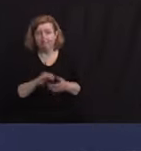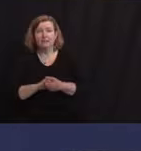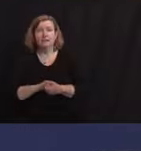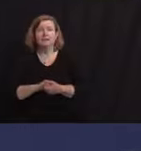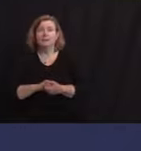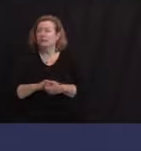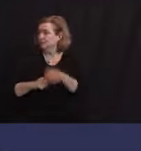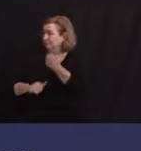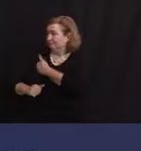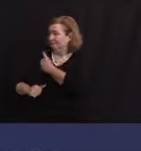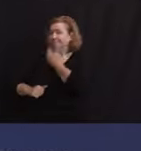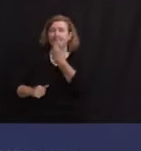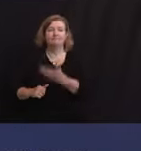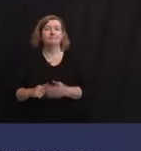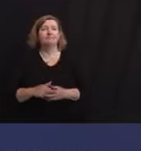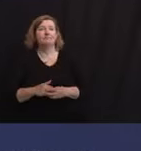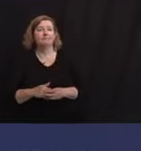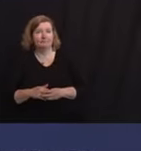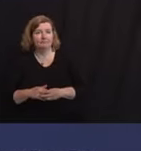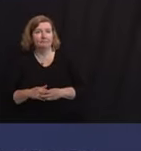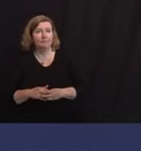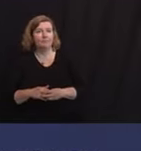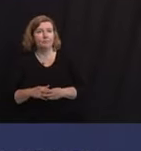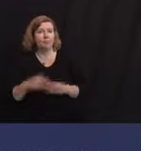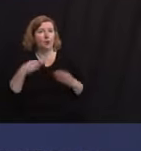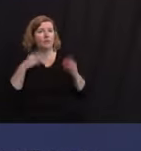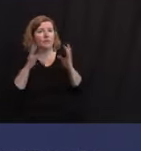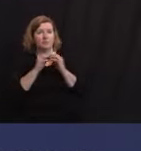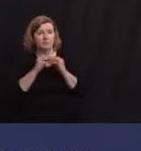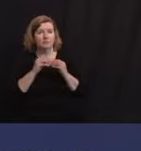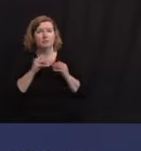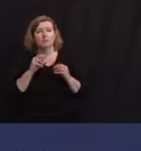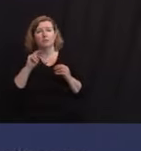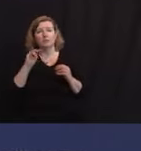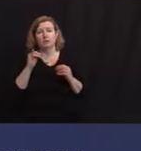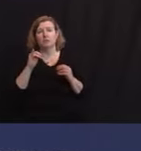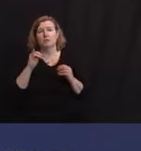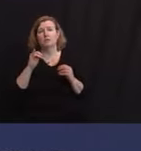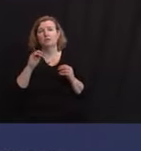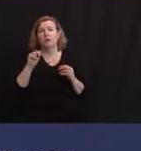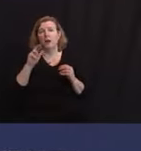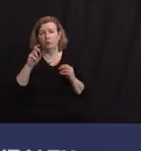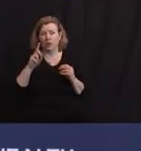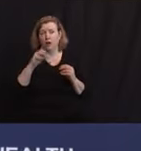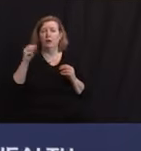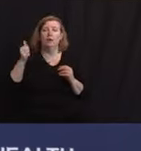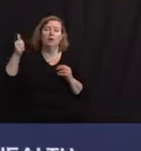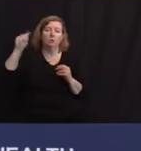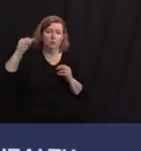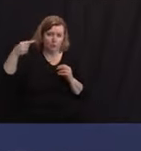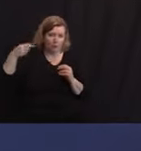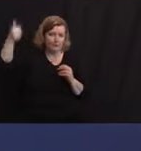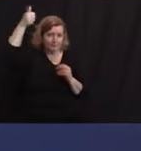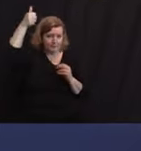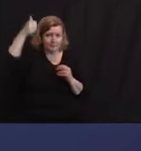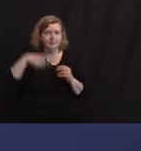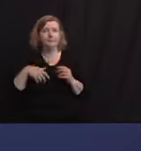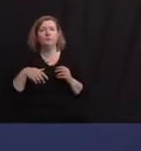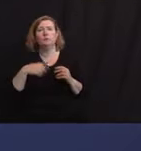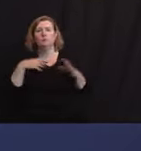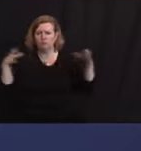meeting. You and Jared and the attorney general and I are actually going to meet right after this, and that's going to be a topic on our list. You were on